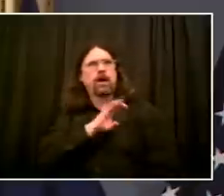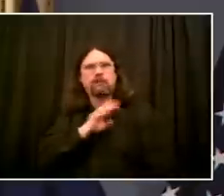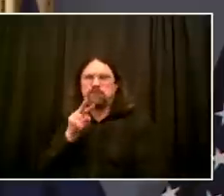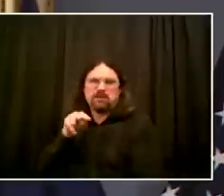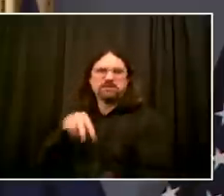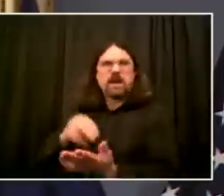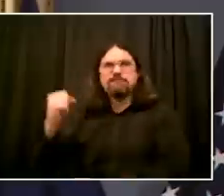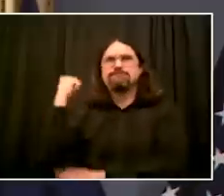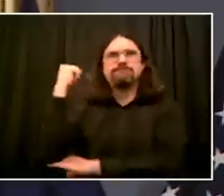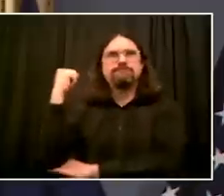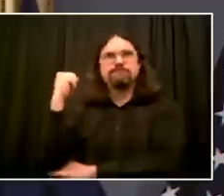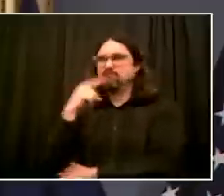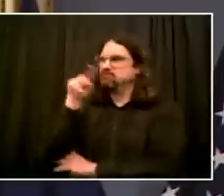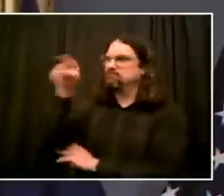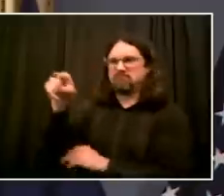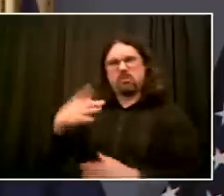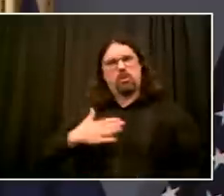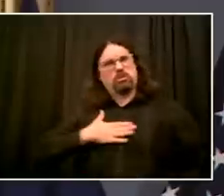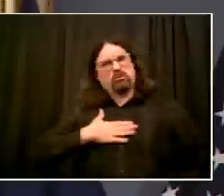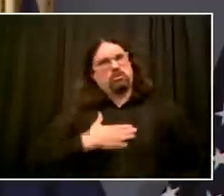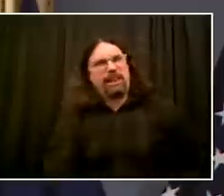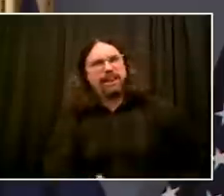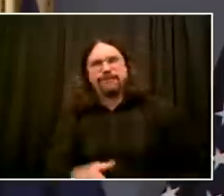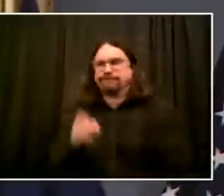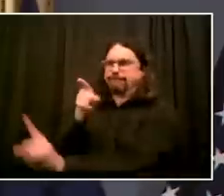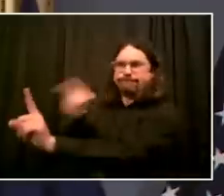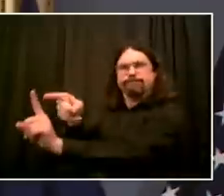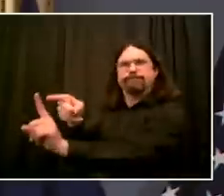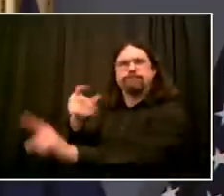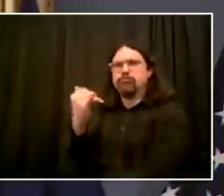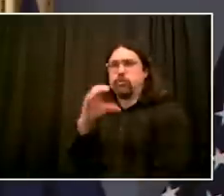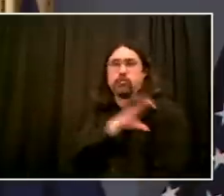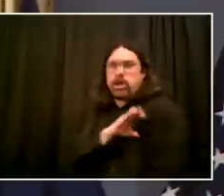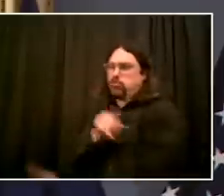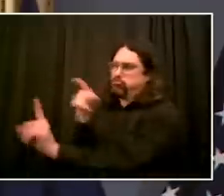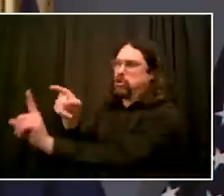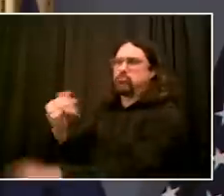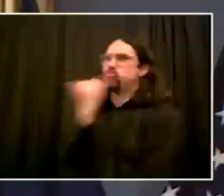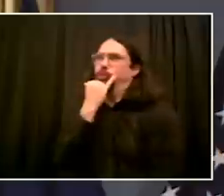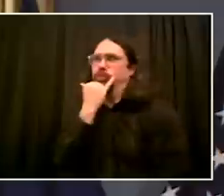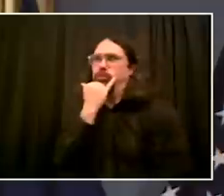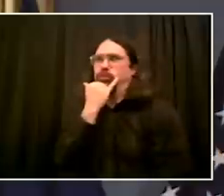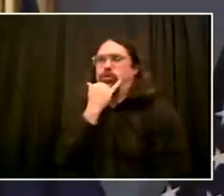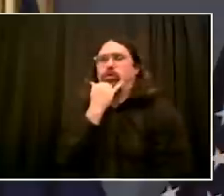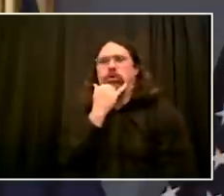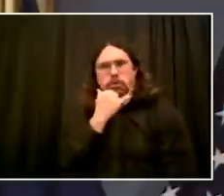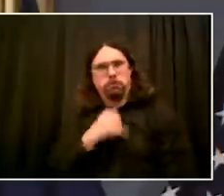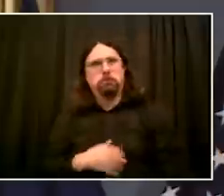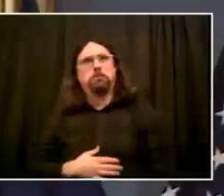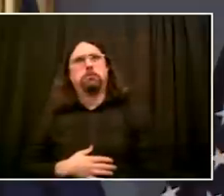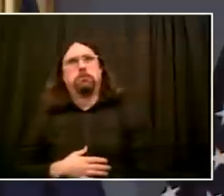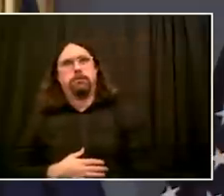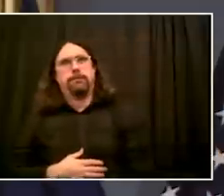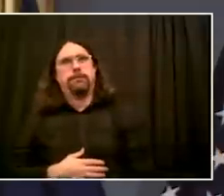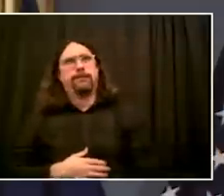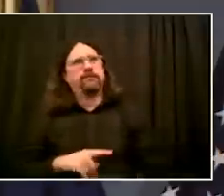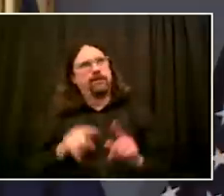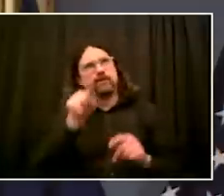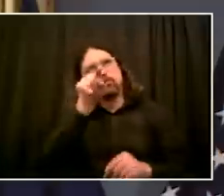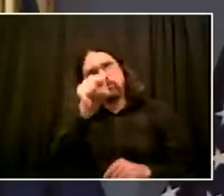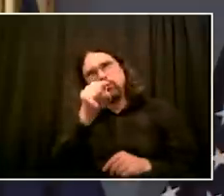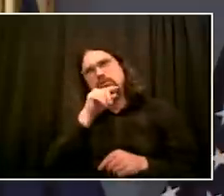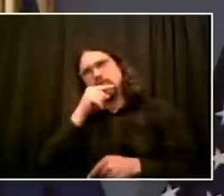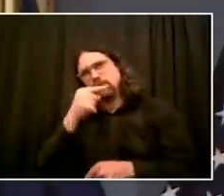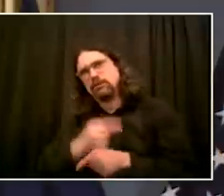But they need to take responsibility as well. We cannot change the culture of policing unless unions act as